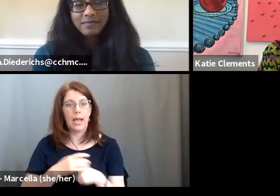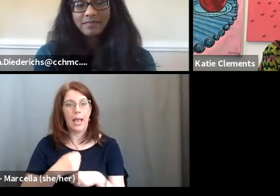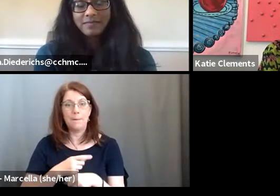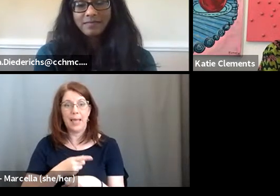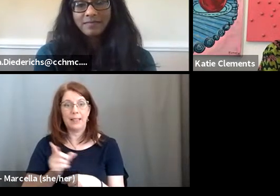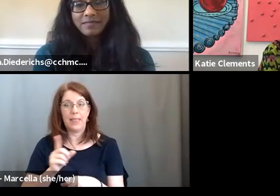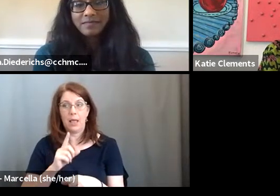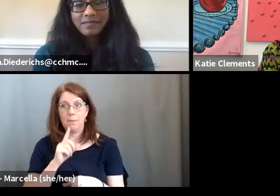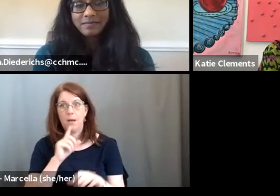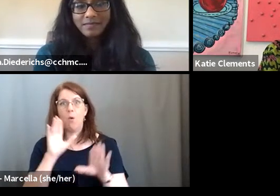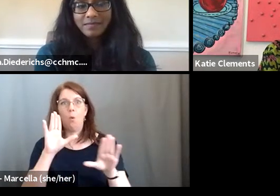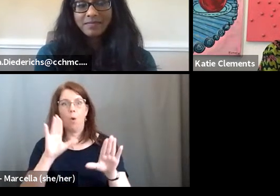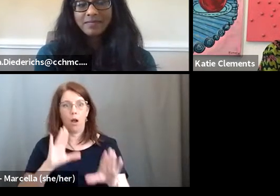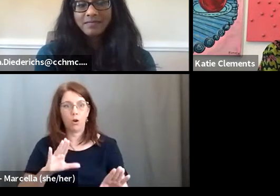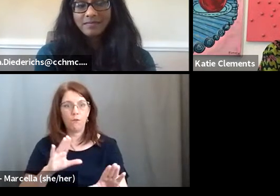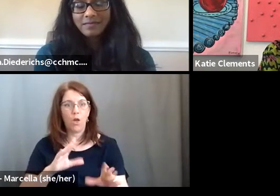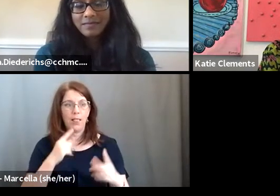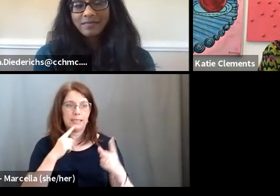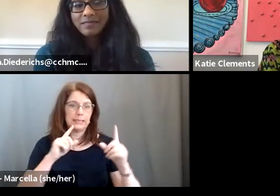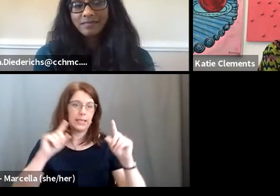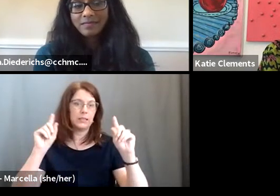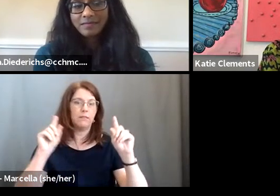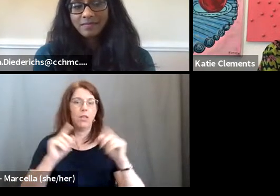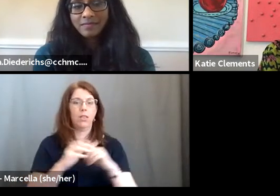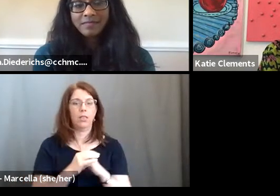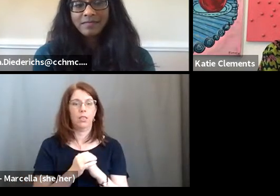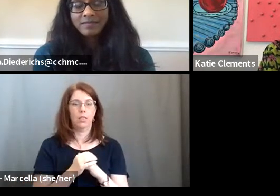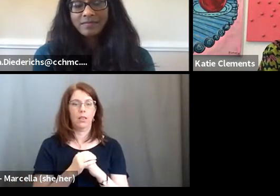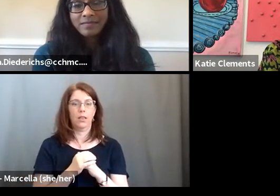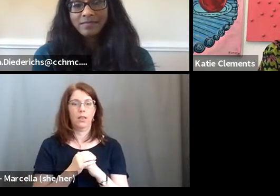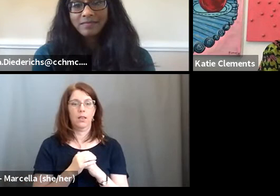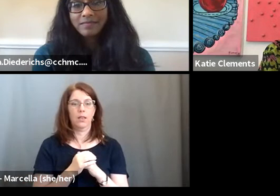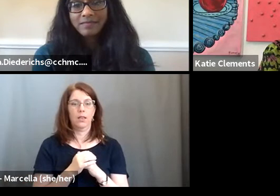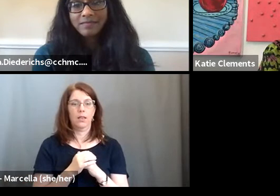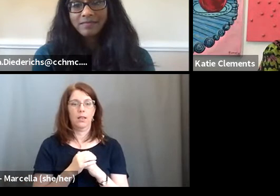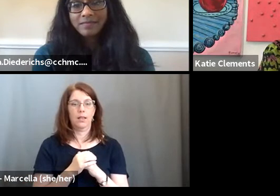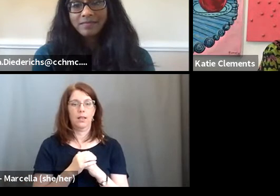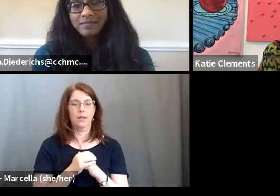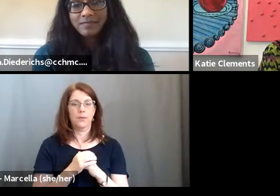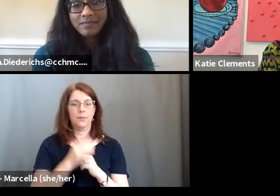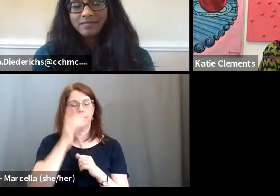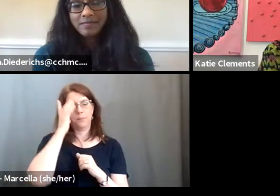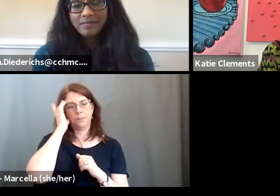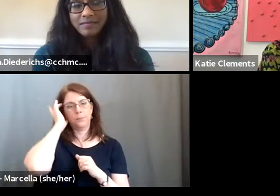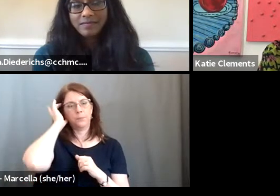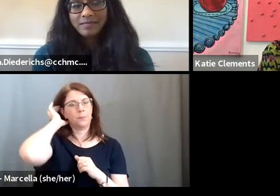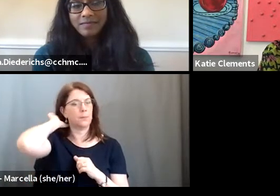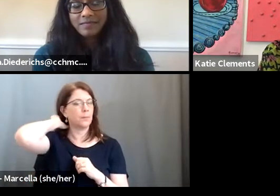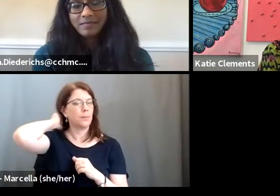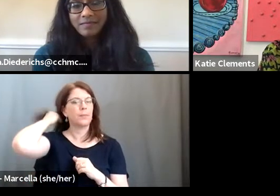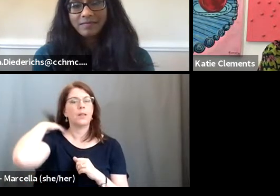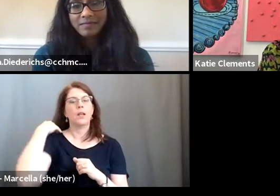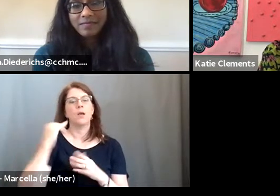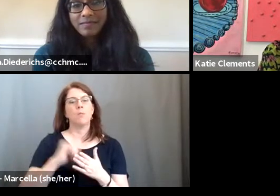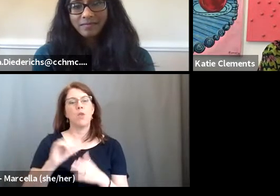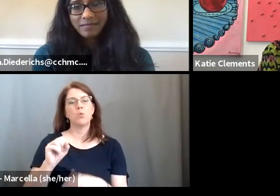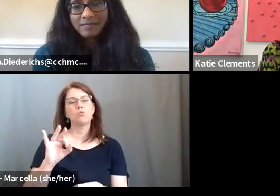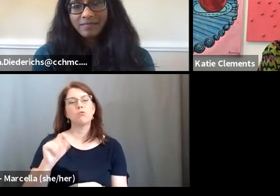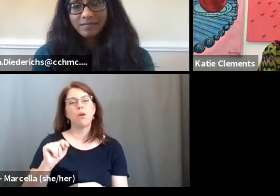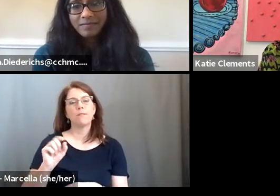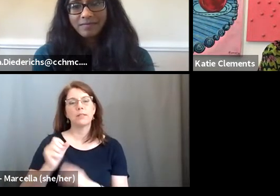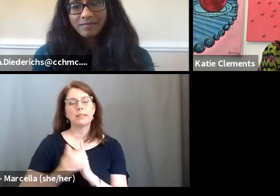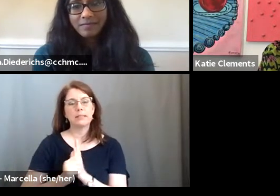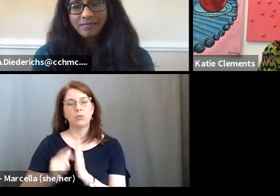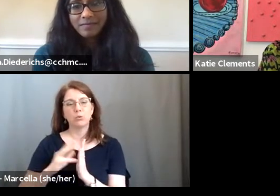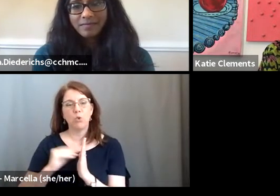surprisingly wonderful and successful. But I think those are the, those, um, soft skills that you learn in life